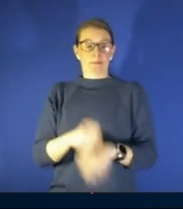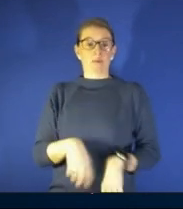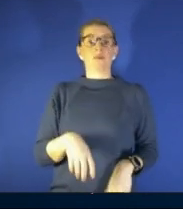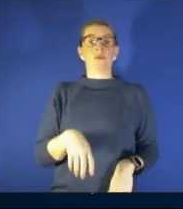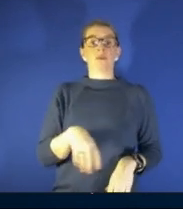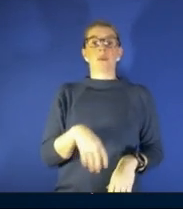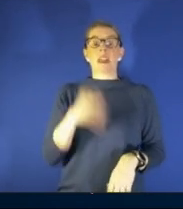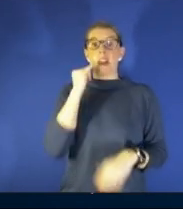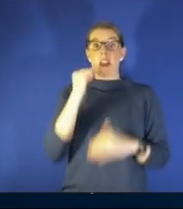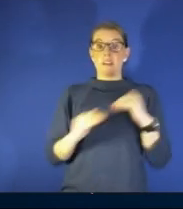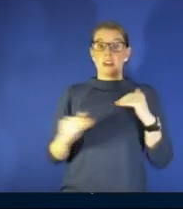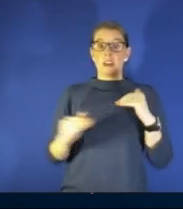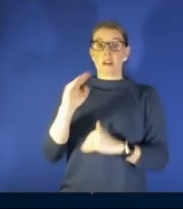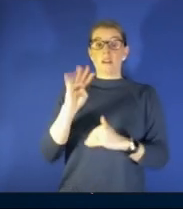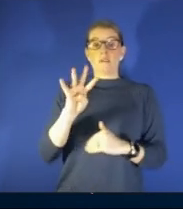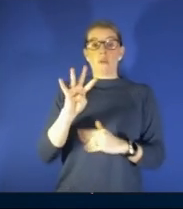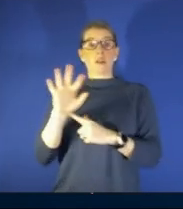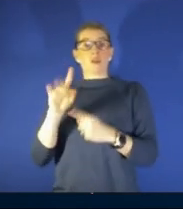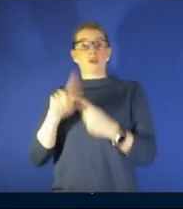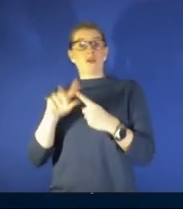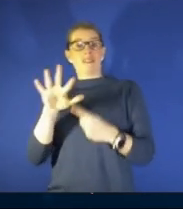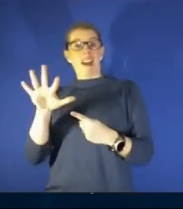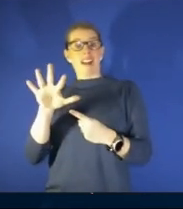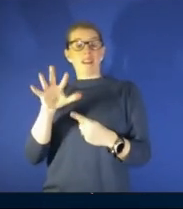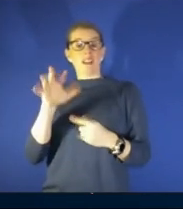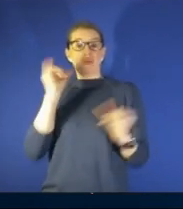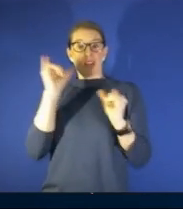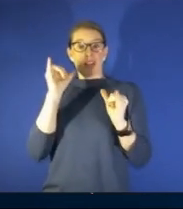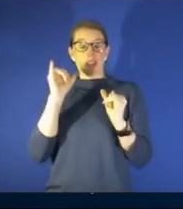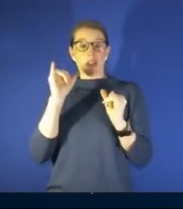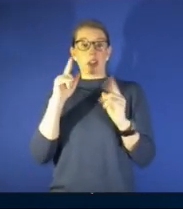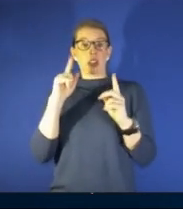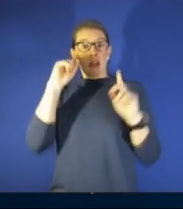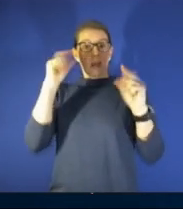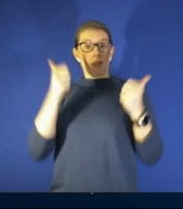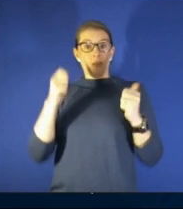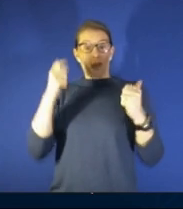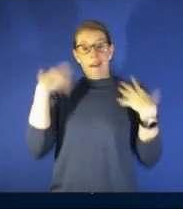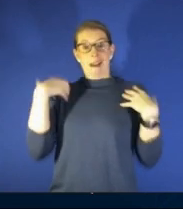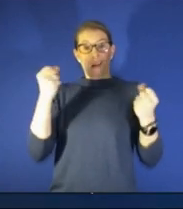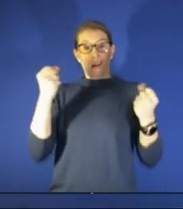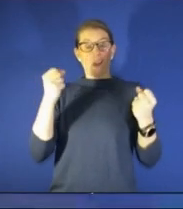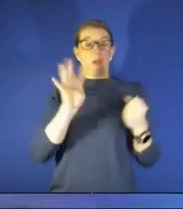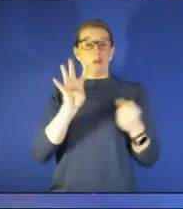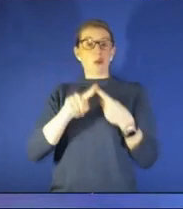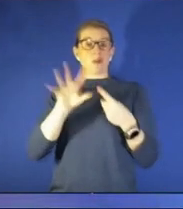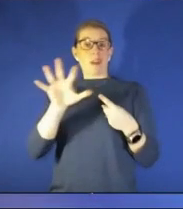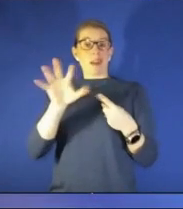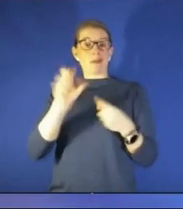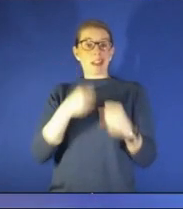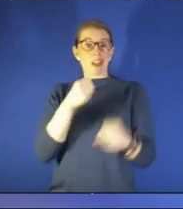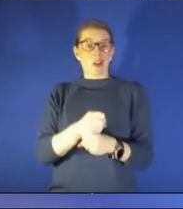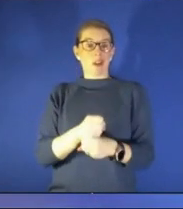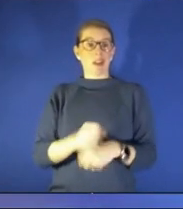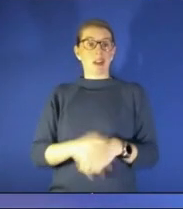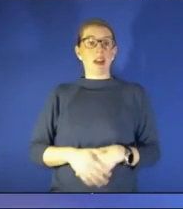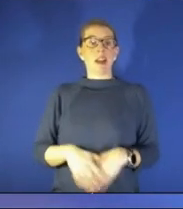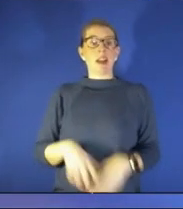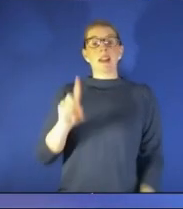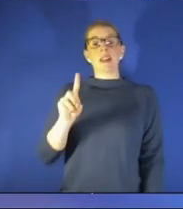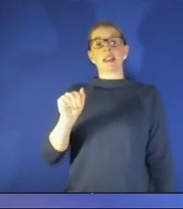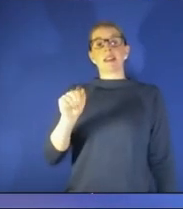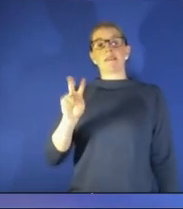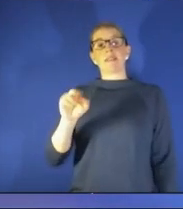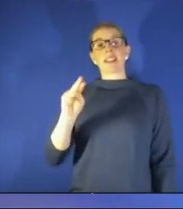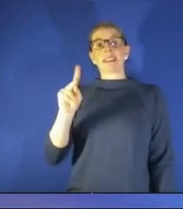deteriorated their brain health by four to five years so that's why we brought in neurologist dr richard dubinsky to talk a little